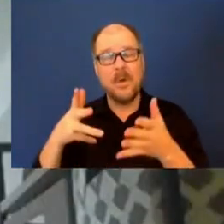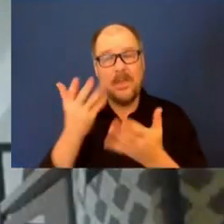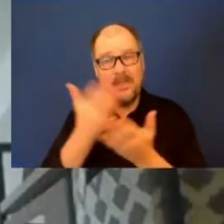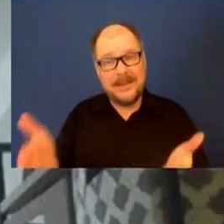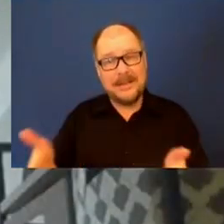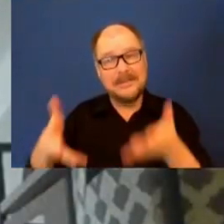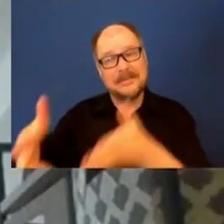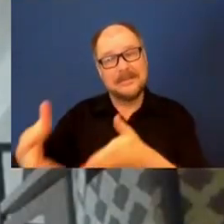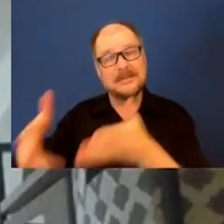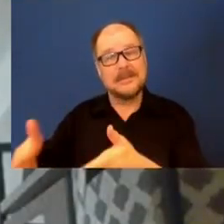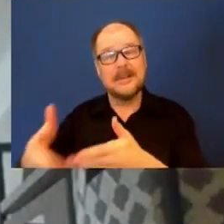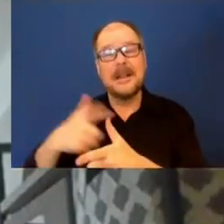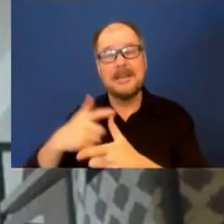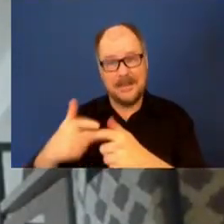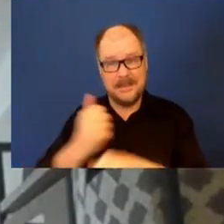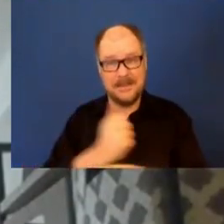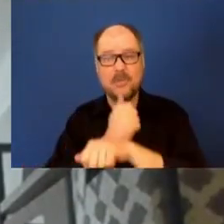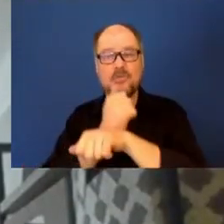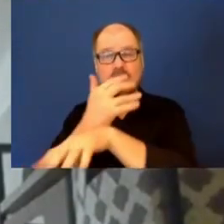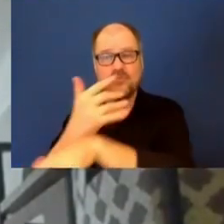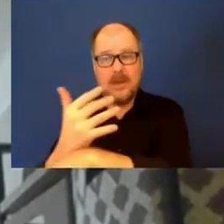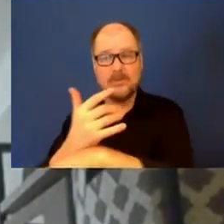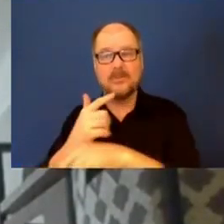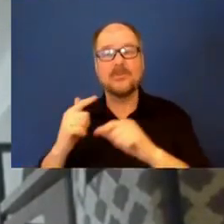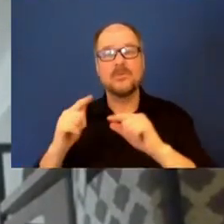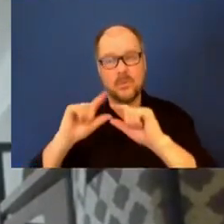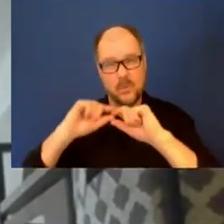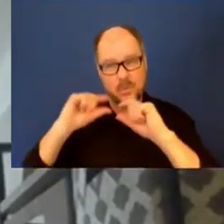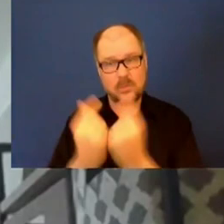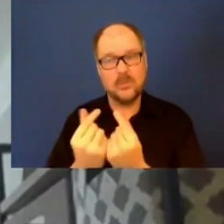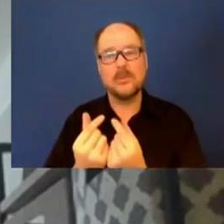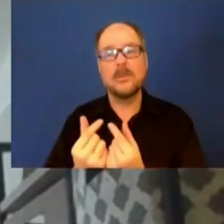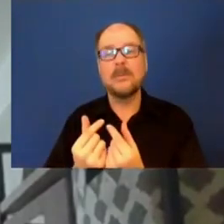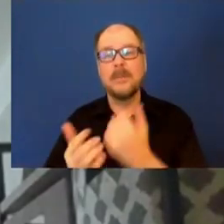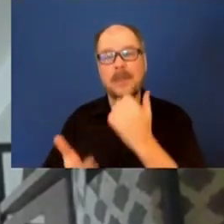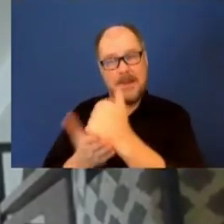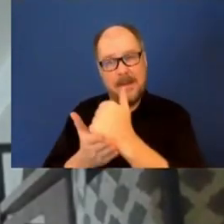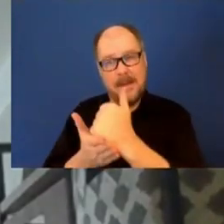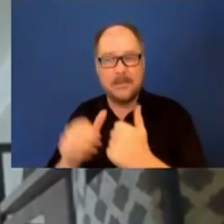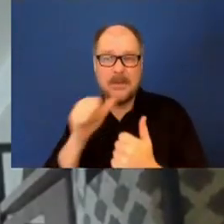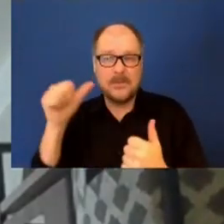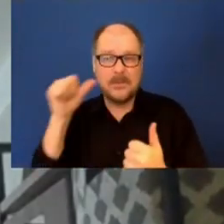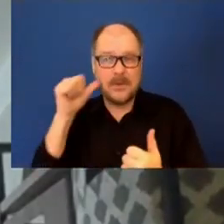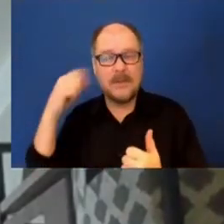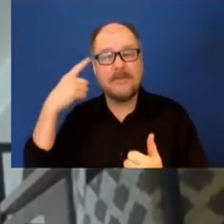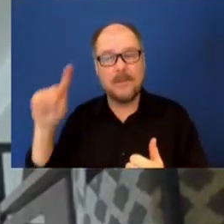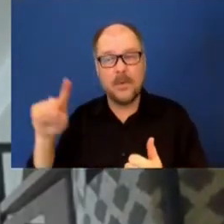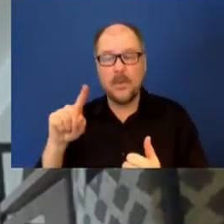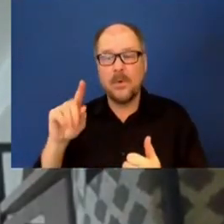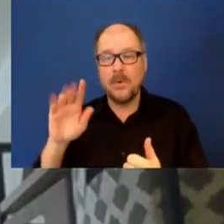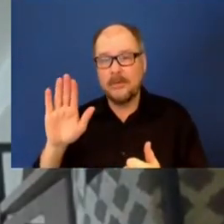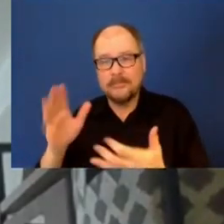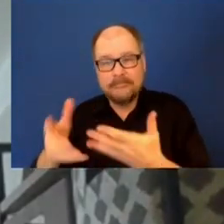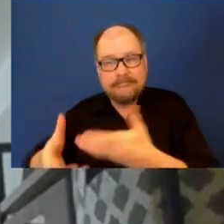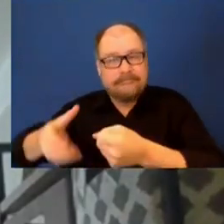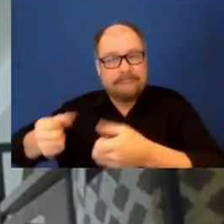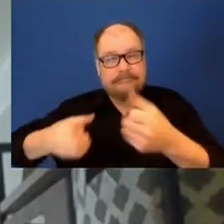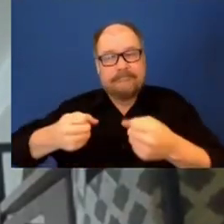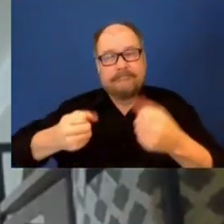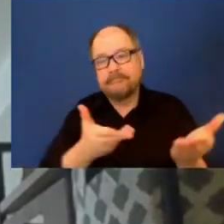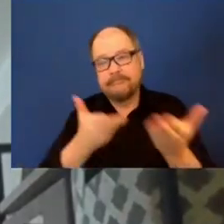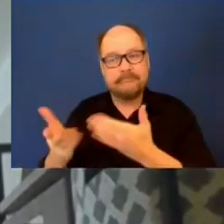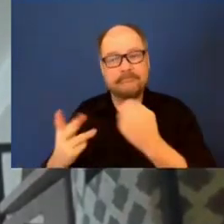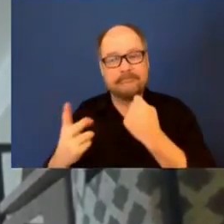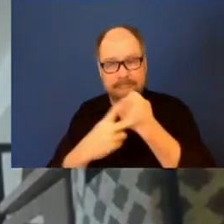the grassroots organizations were helping people yesterday get belongings to storage facilities.